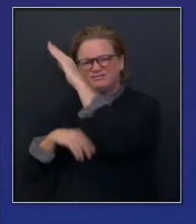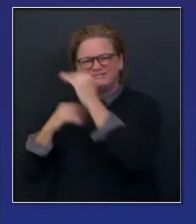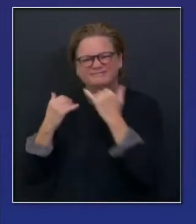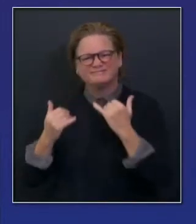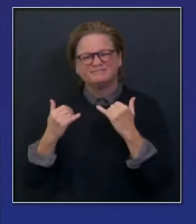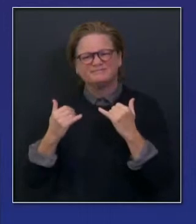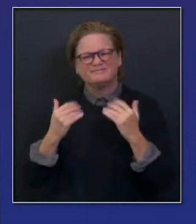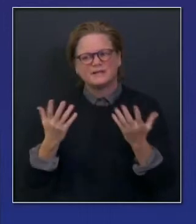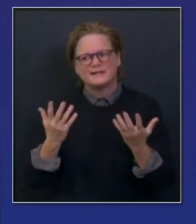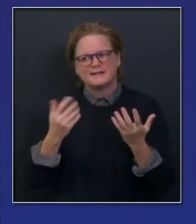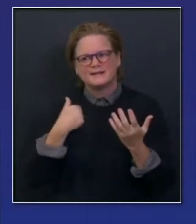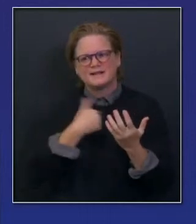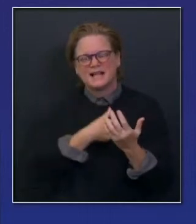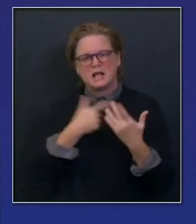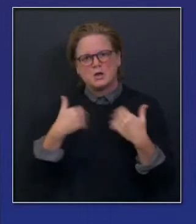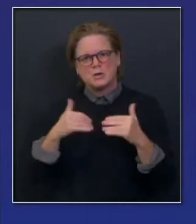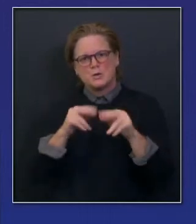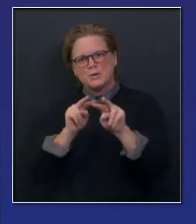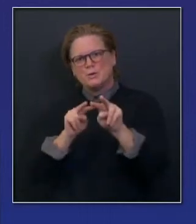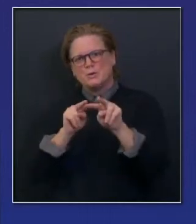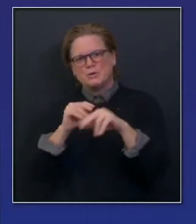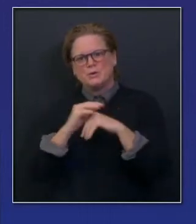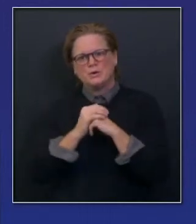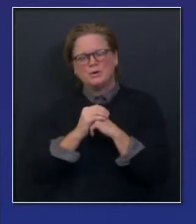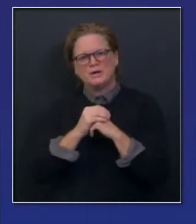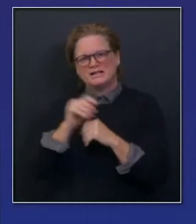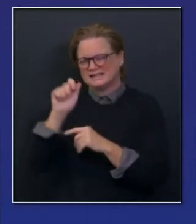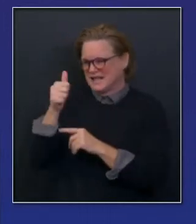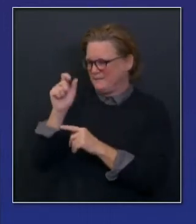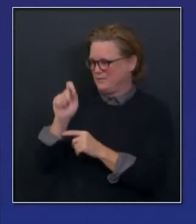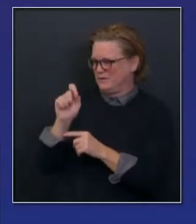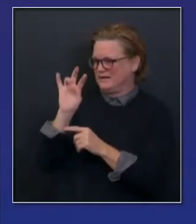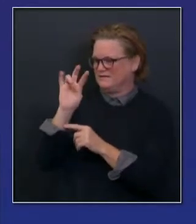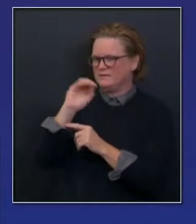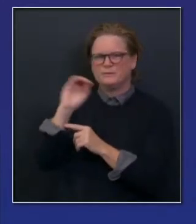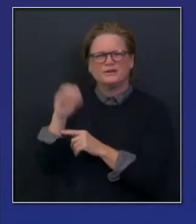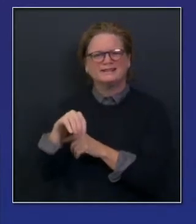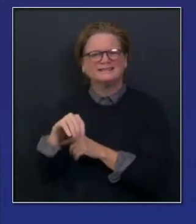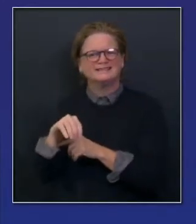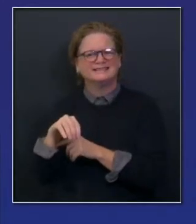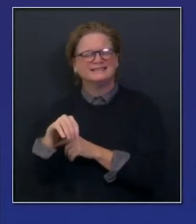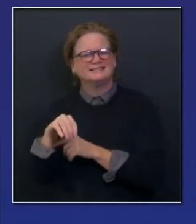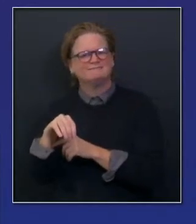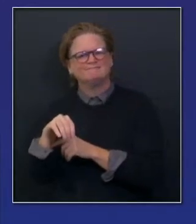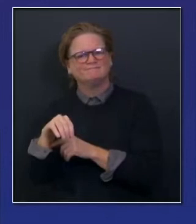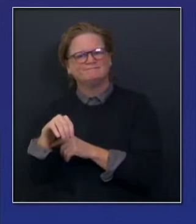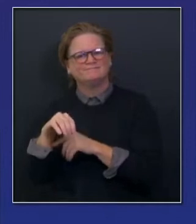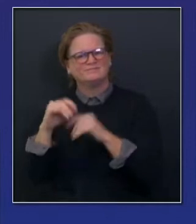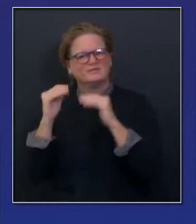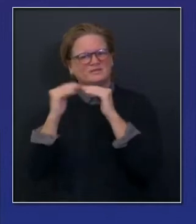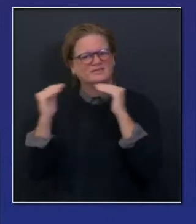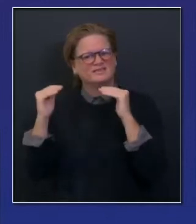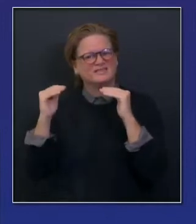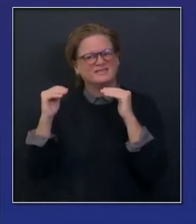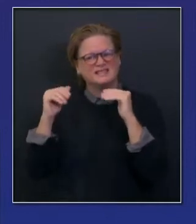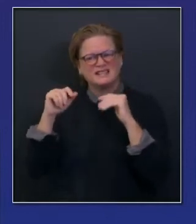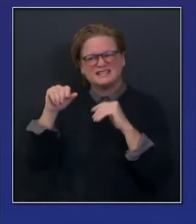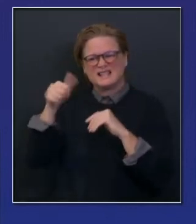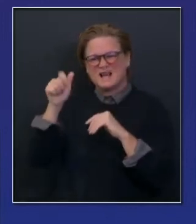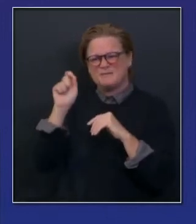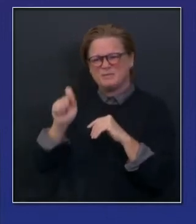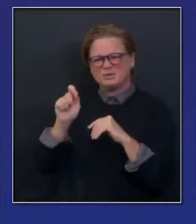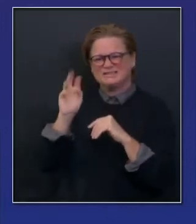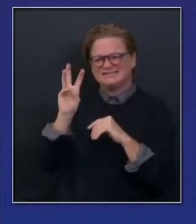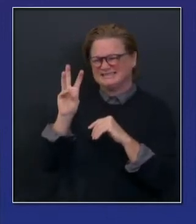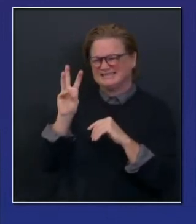this last calendar year. Now, the 10.7 percent is roughly equivalent to the 10.6 percent, which is the seven-day positivity rate.